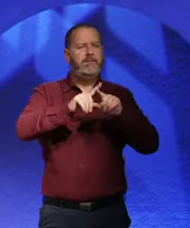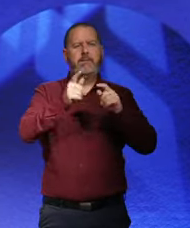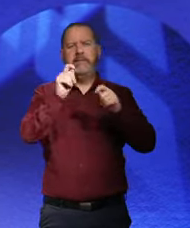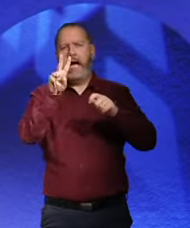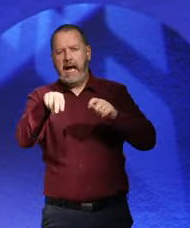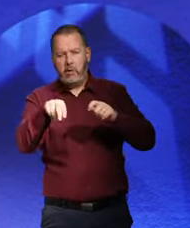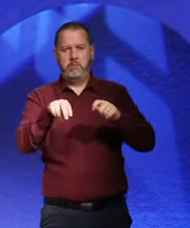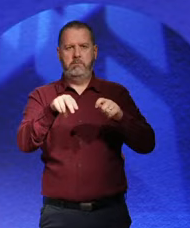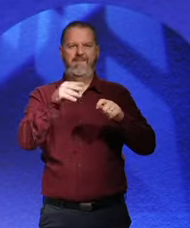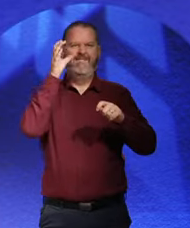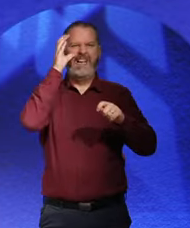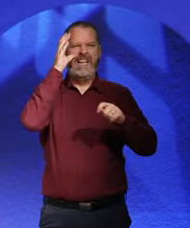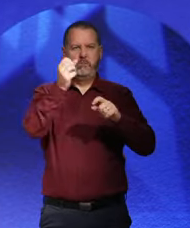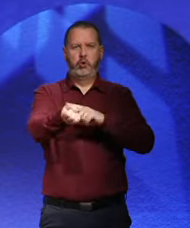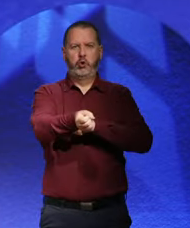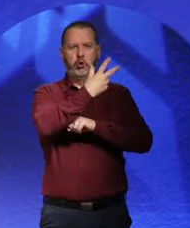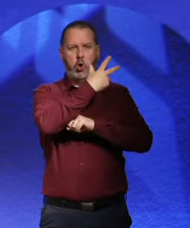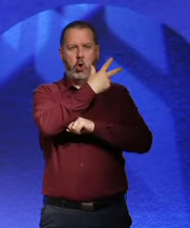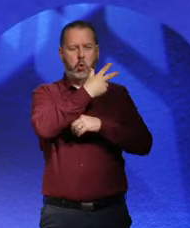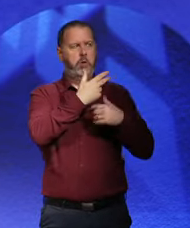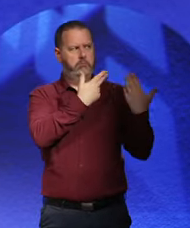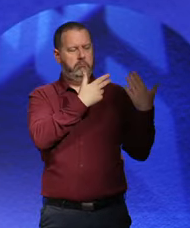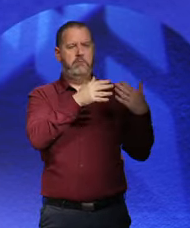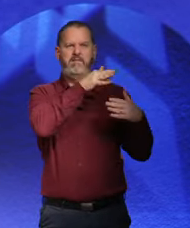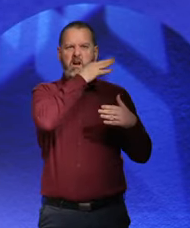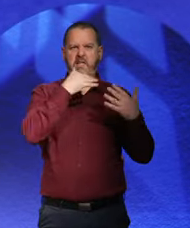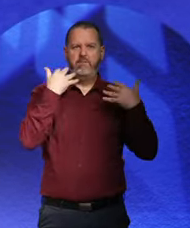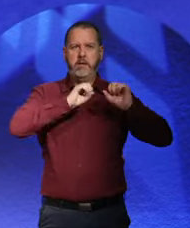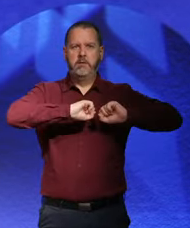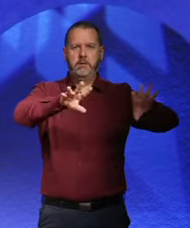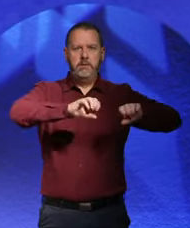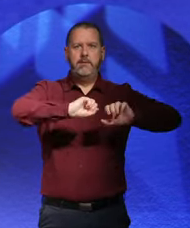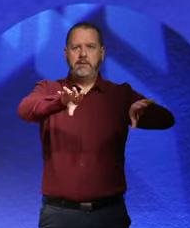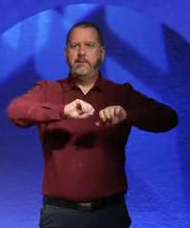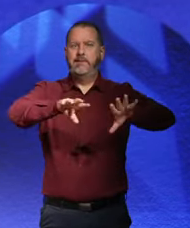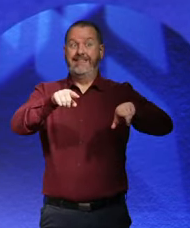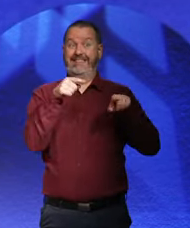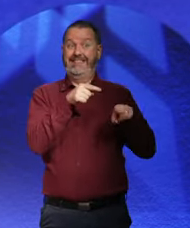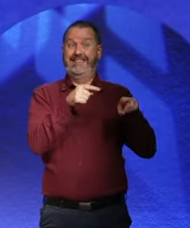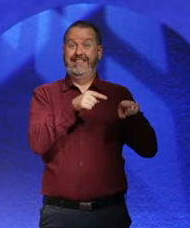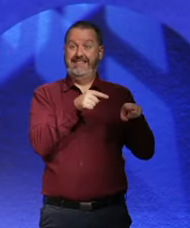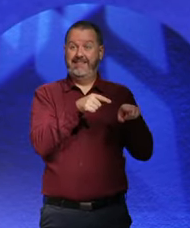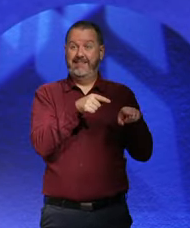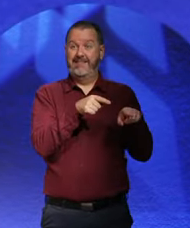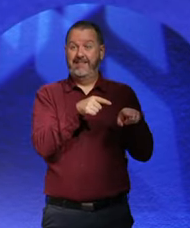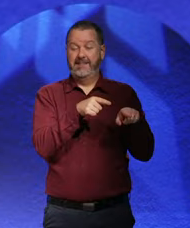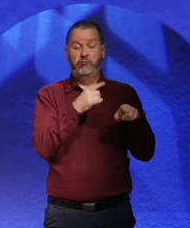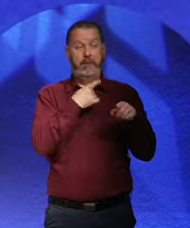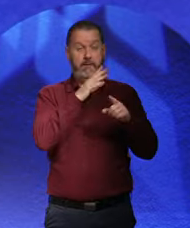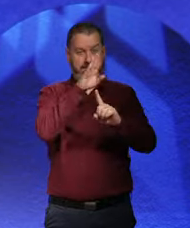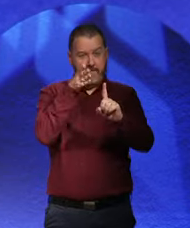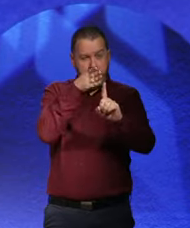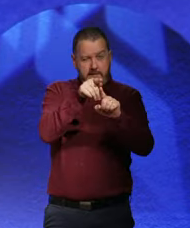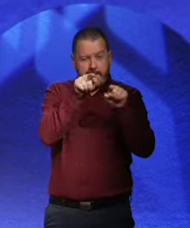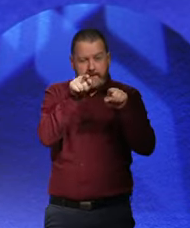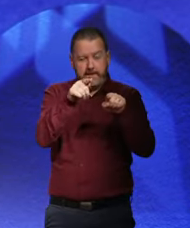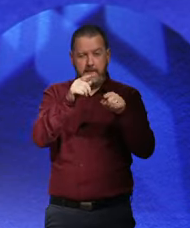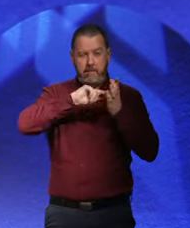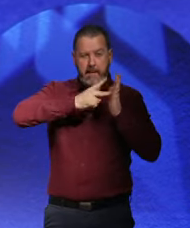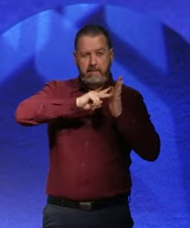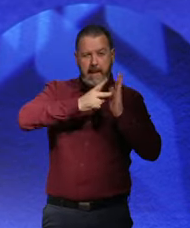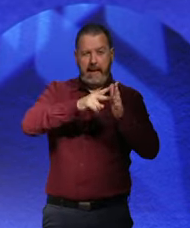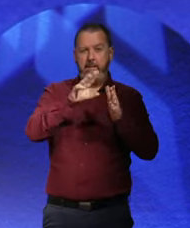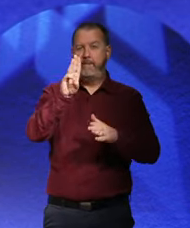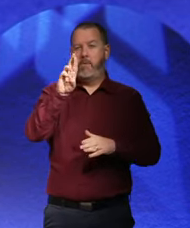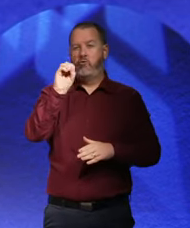how the breakthrough came for the Nazi Party through this kind of targeted propaganda. He would find out whether